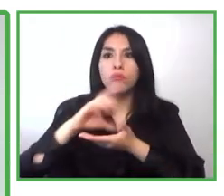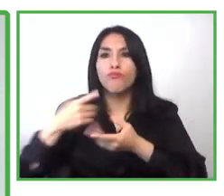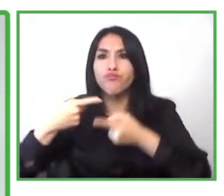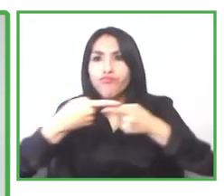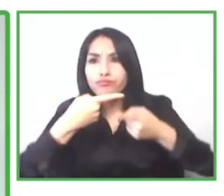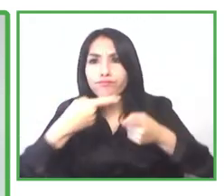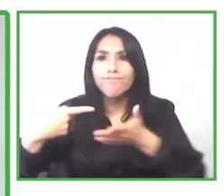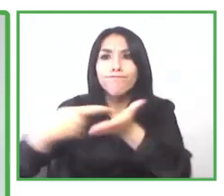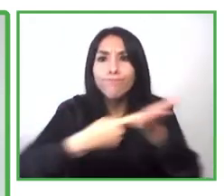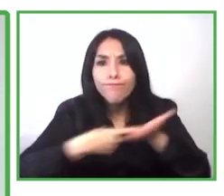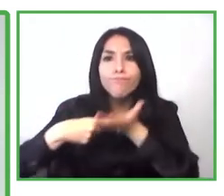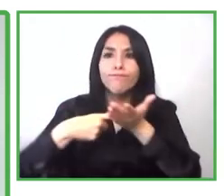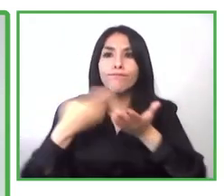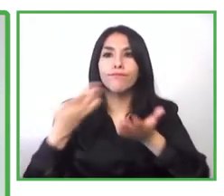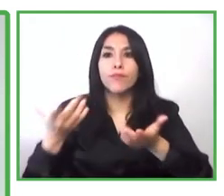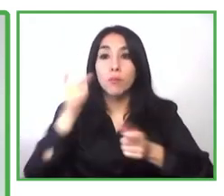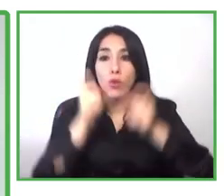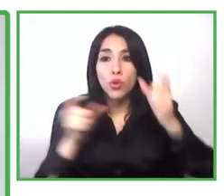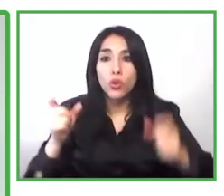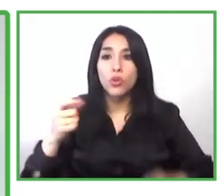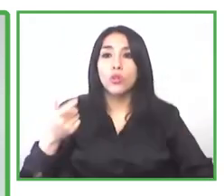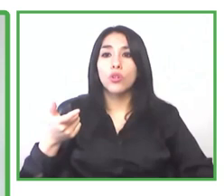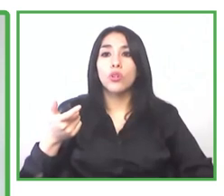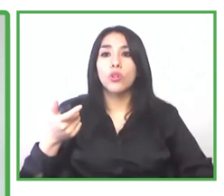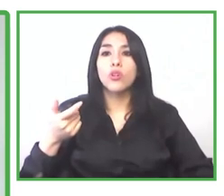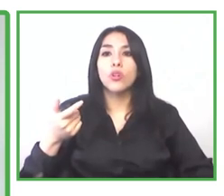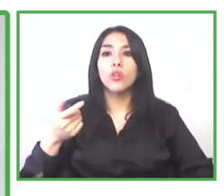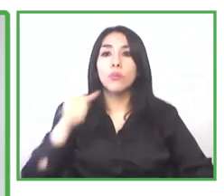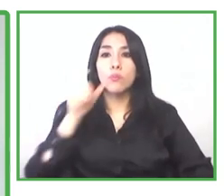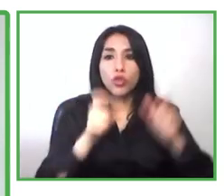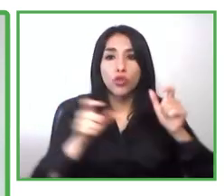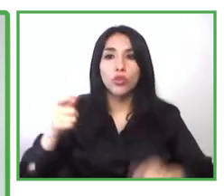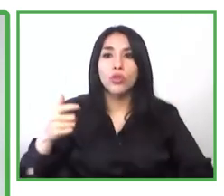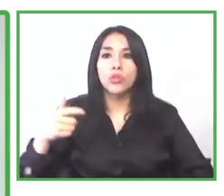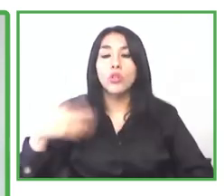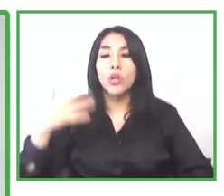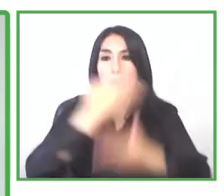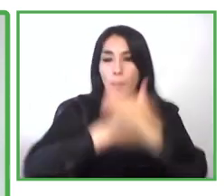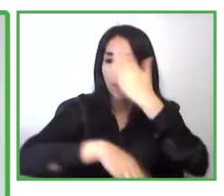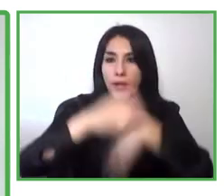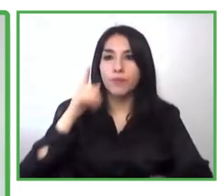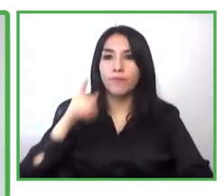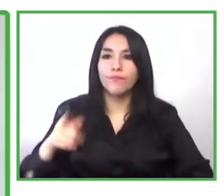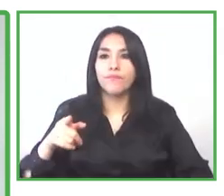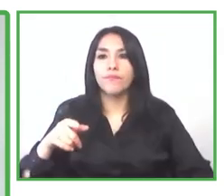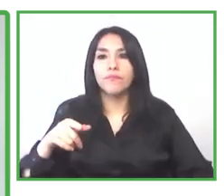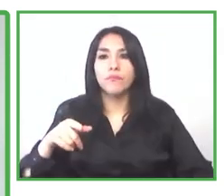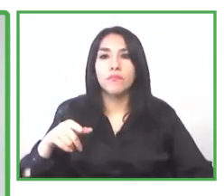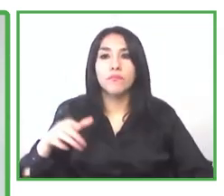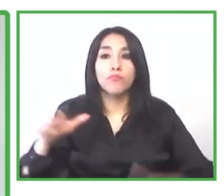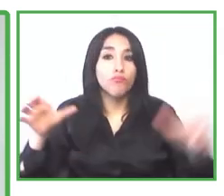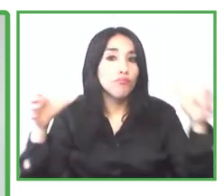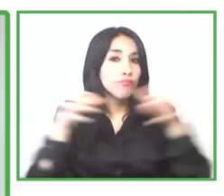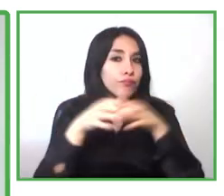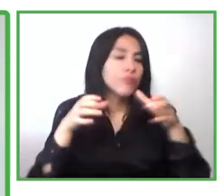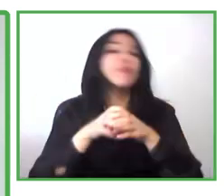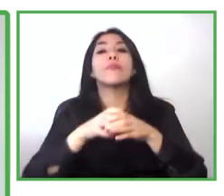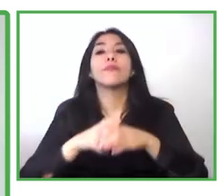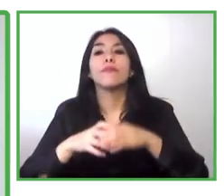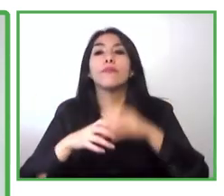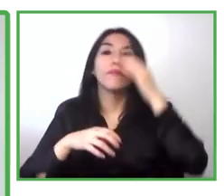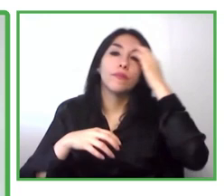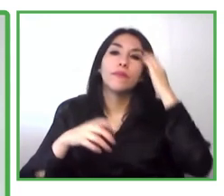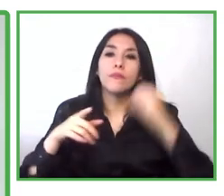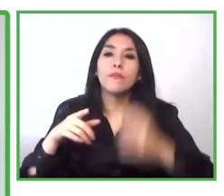employment for uh older people and people with disabilities that are the priorities uh for this